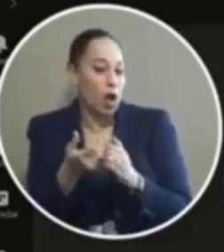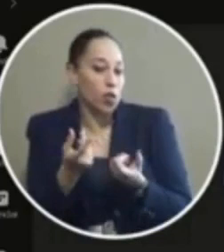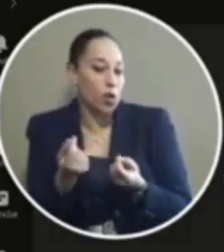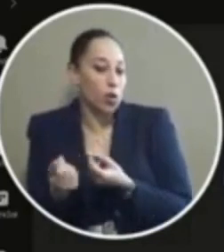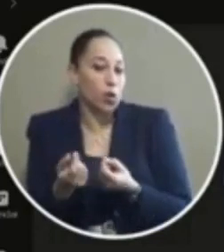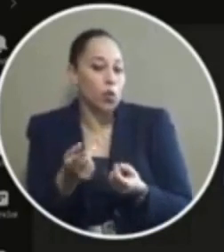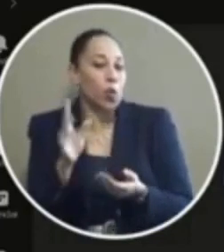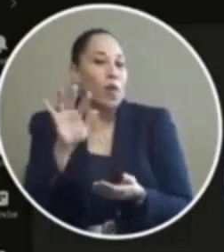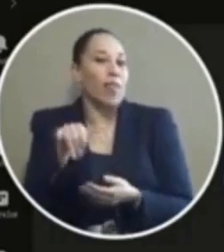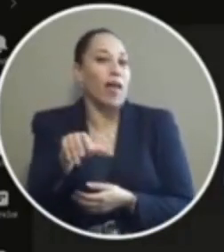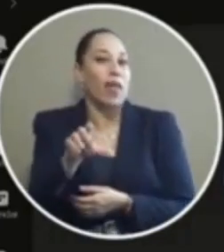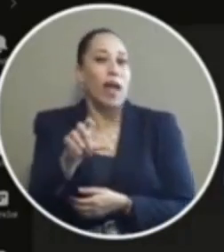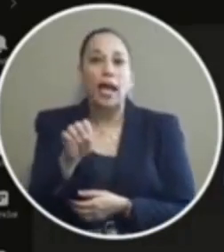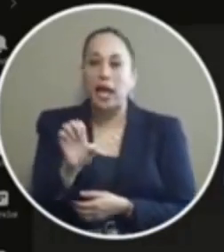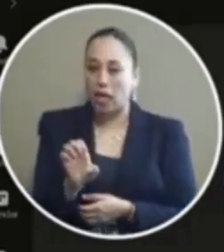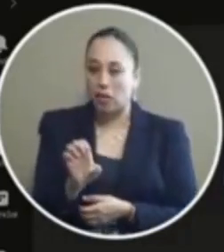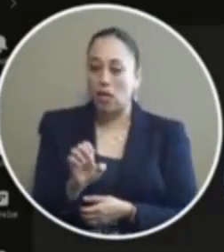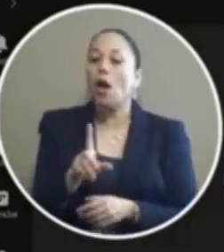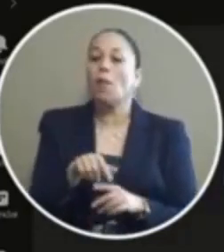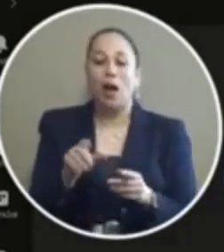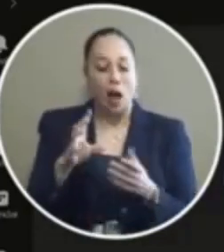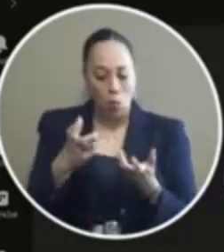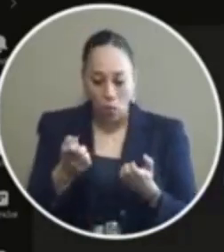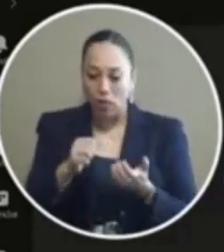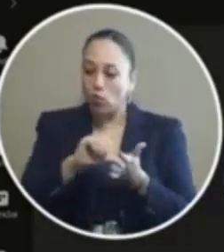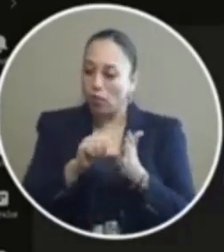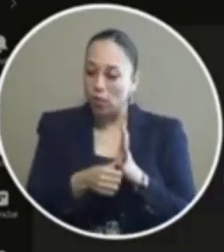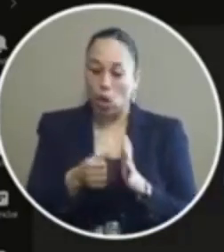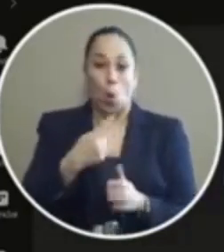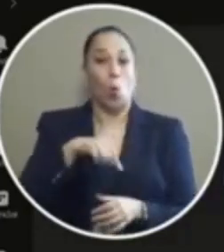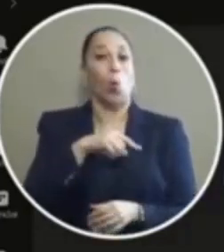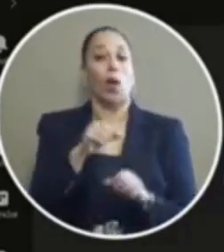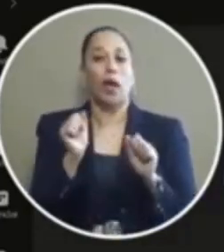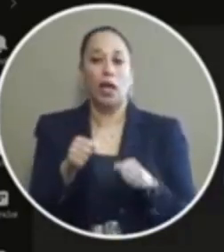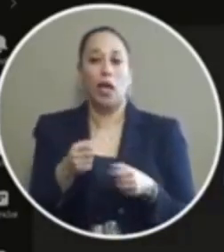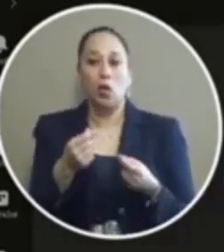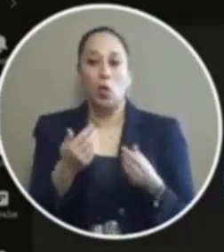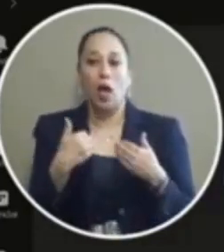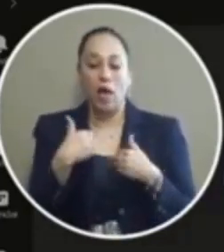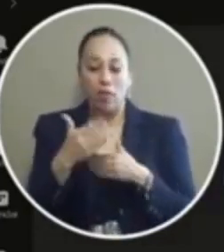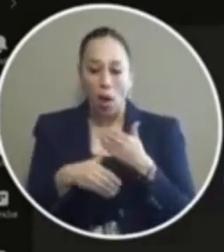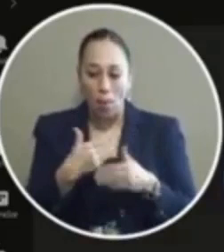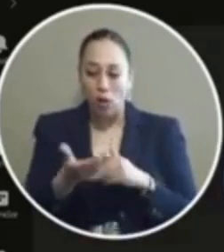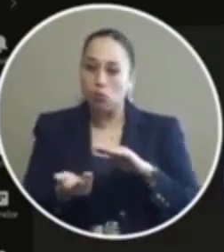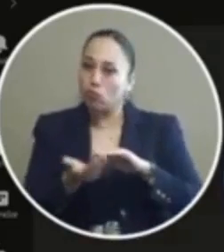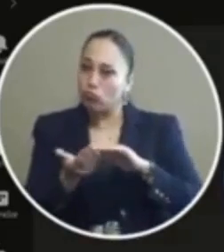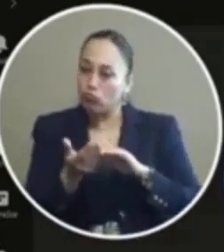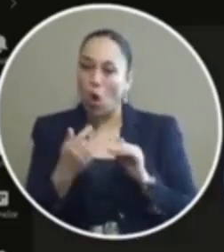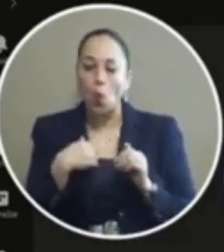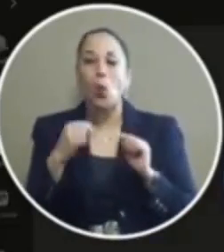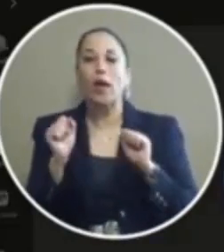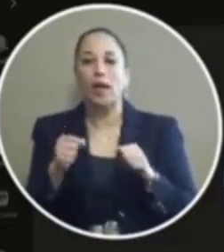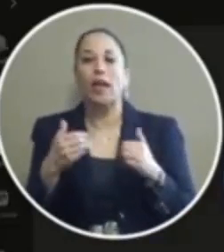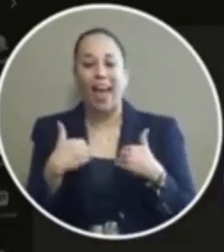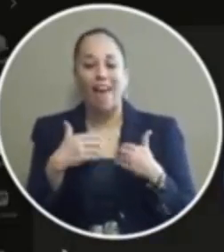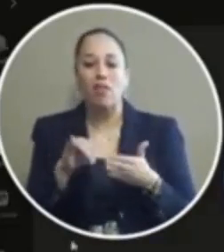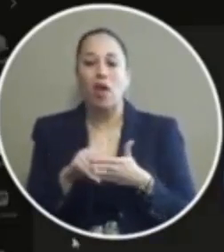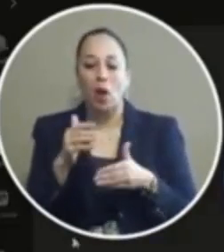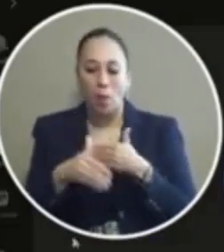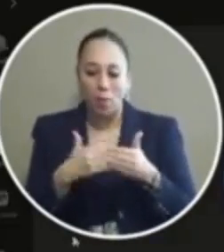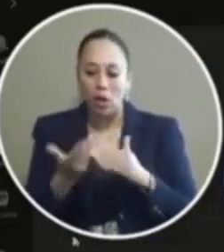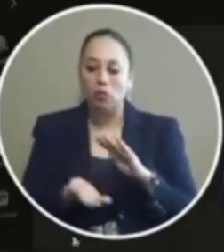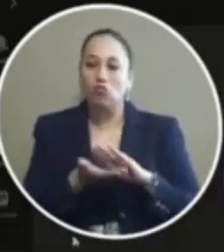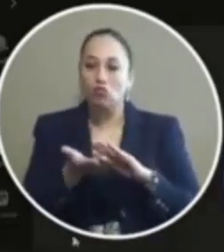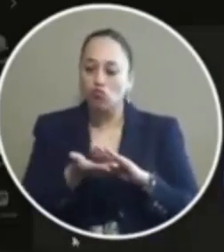proceed with that case but again I want to emphasize that we are able to get that process up and running and we can get that process up and